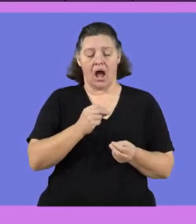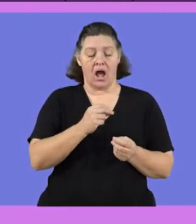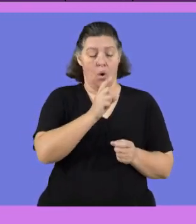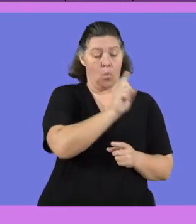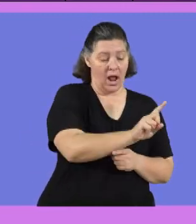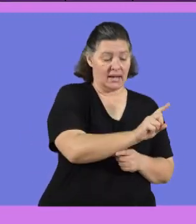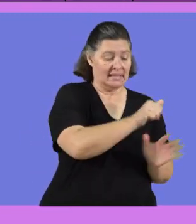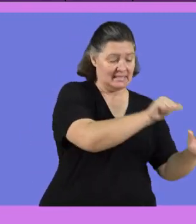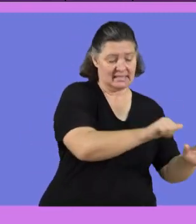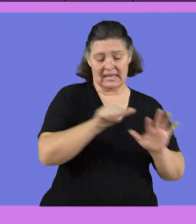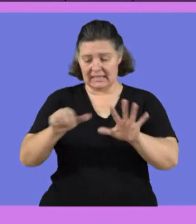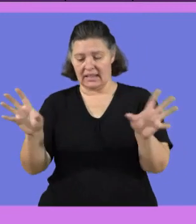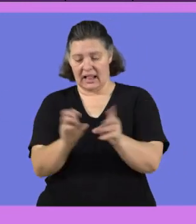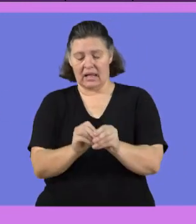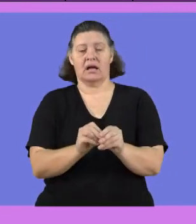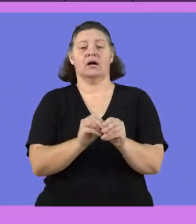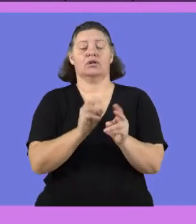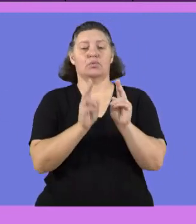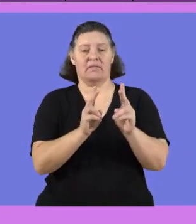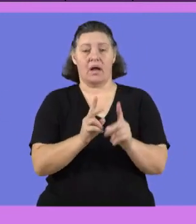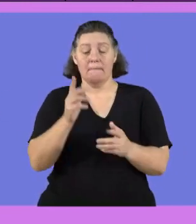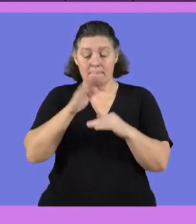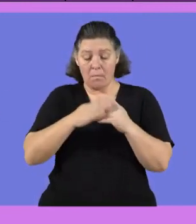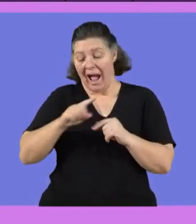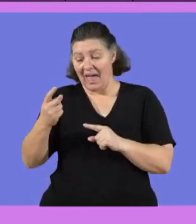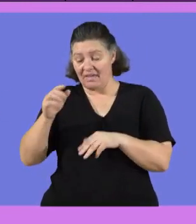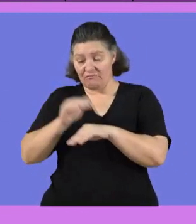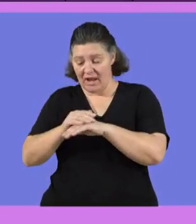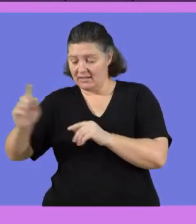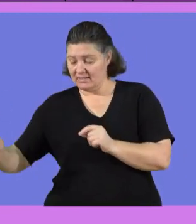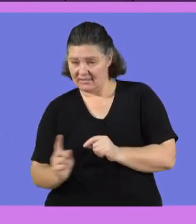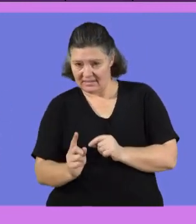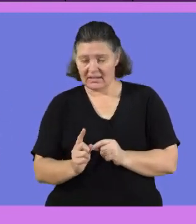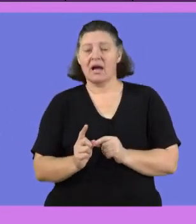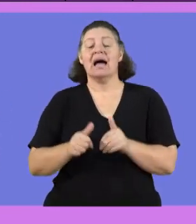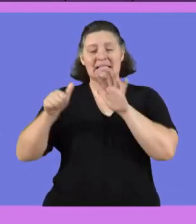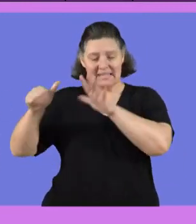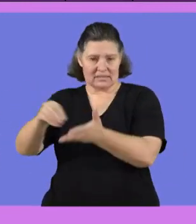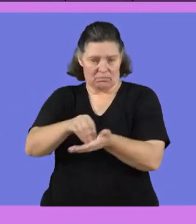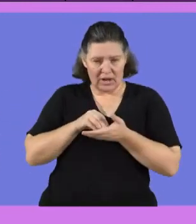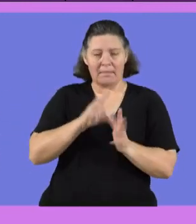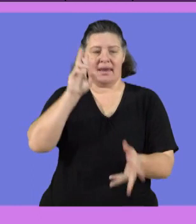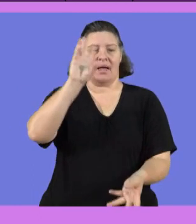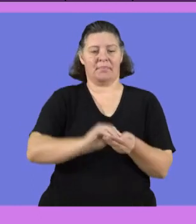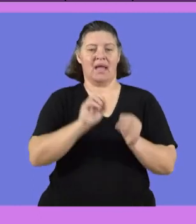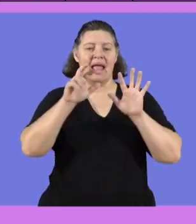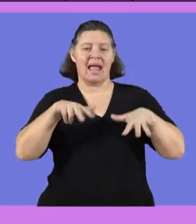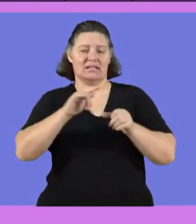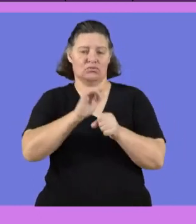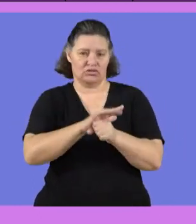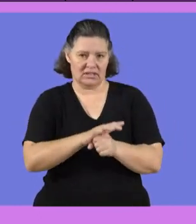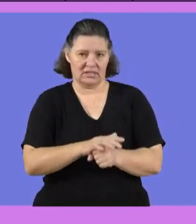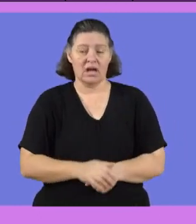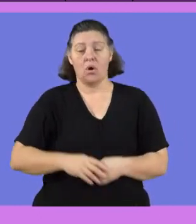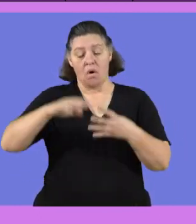12, they are joined by an extra friend who's bringing six, we add six. And then we will have 18. And then if